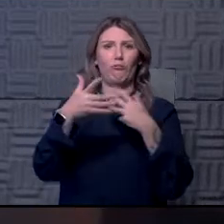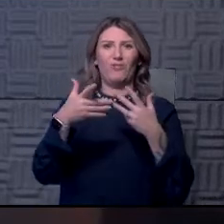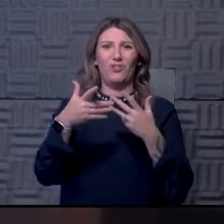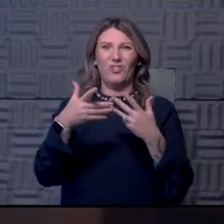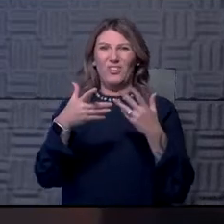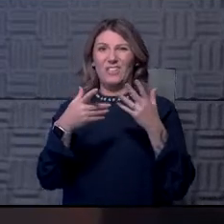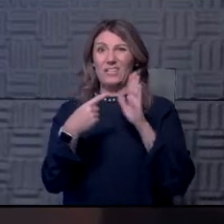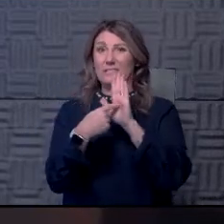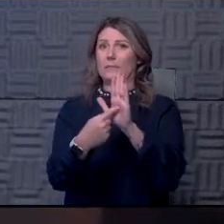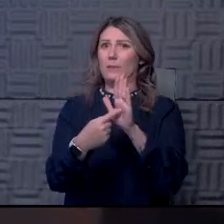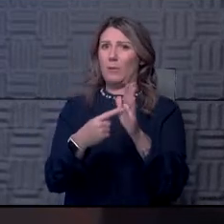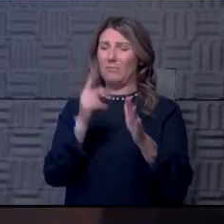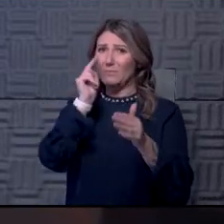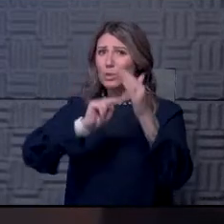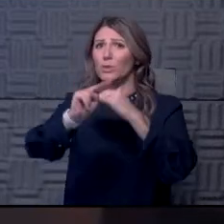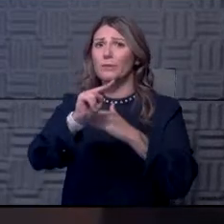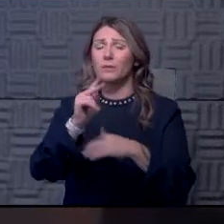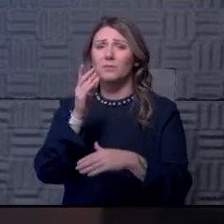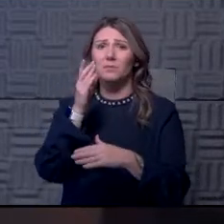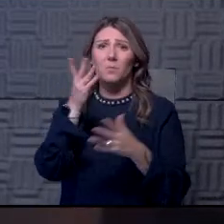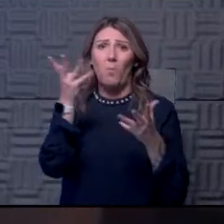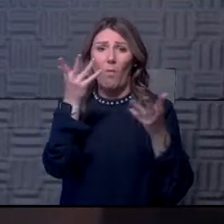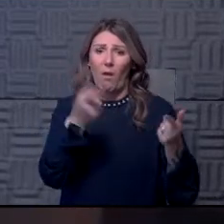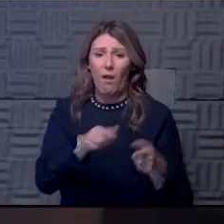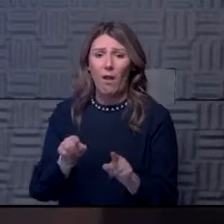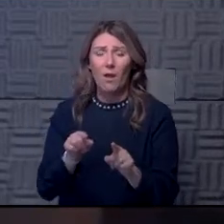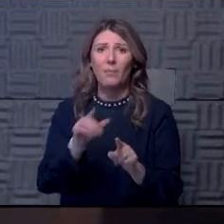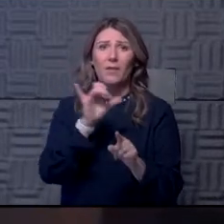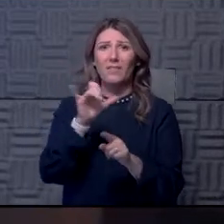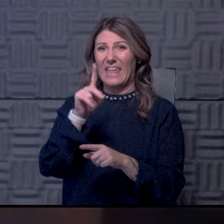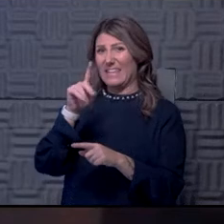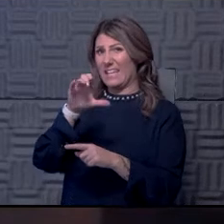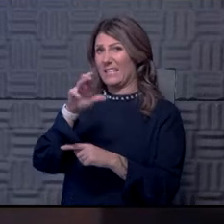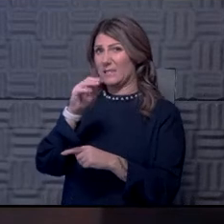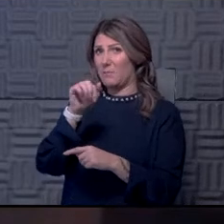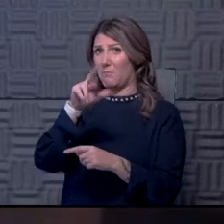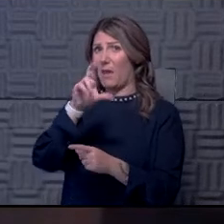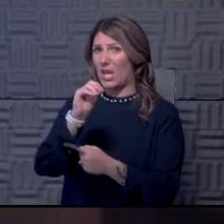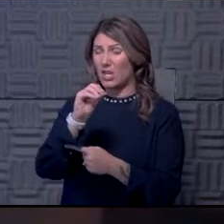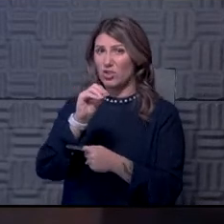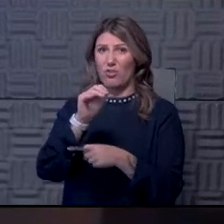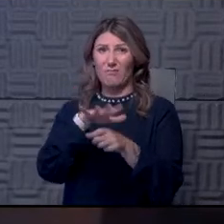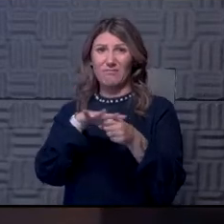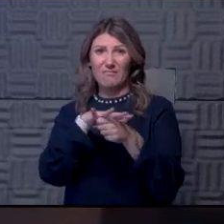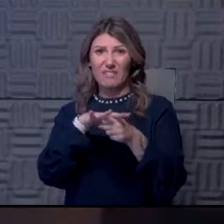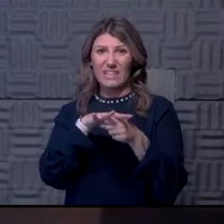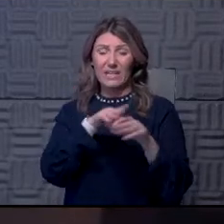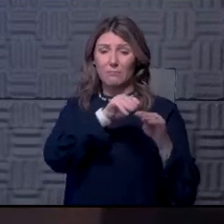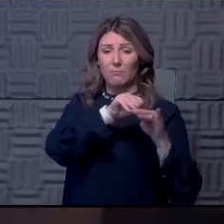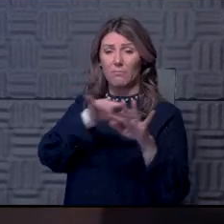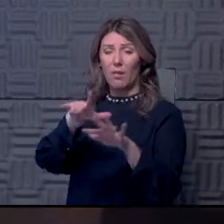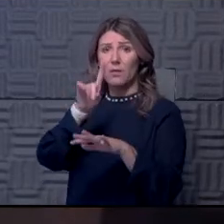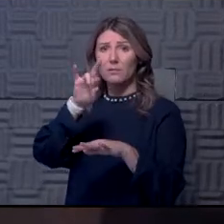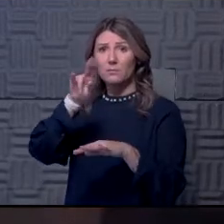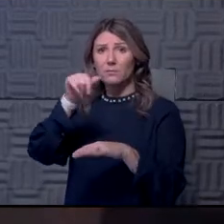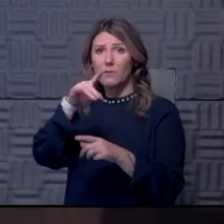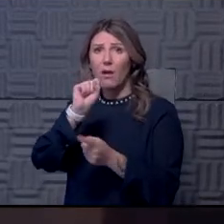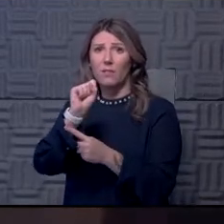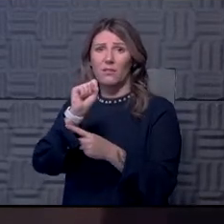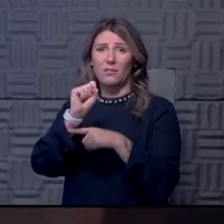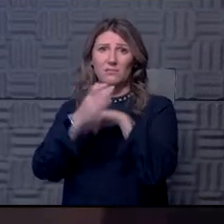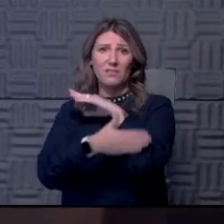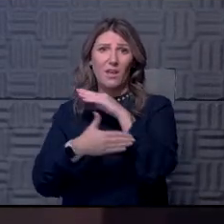come as other, like the Casey Metro area bleeds into Douglas County as far as positivity.